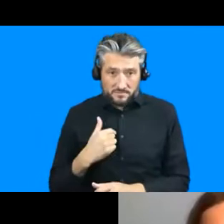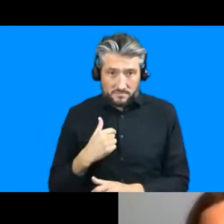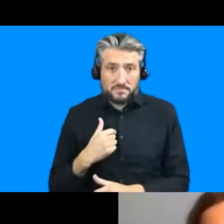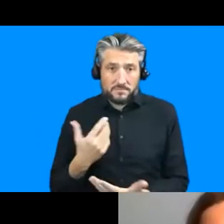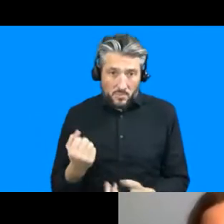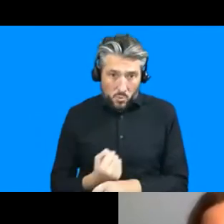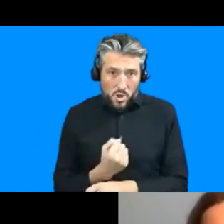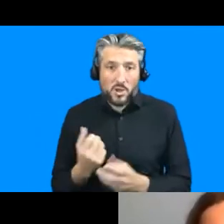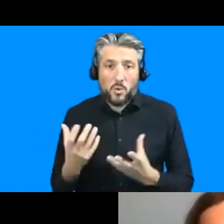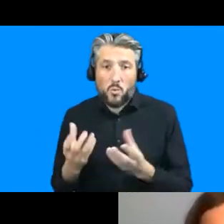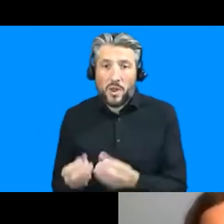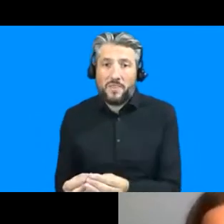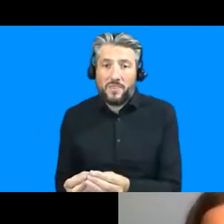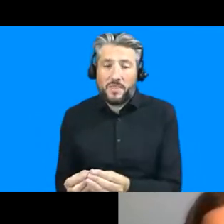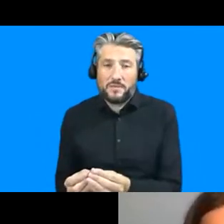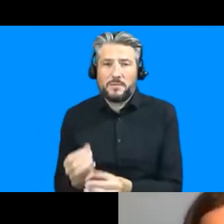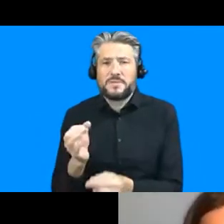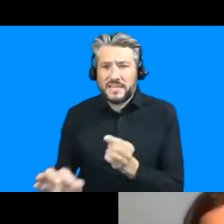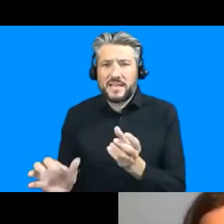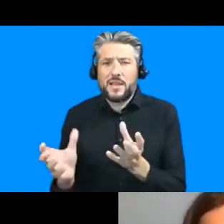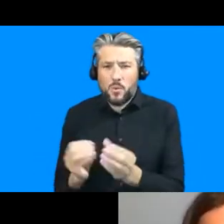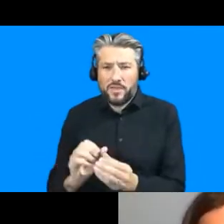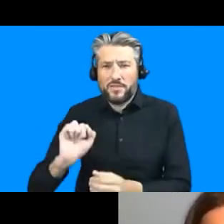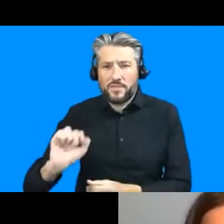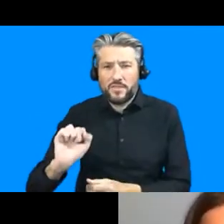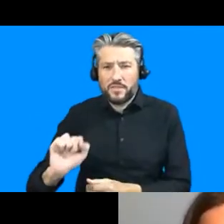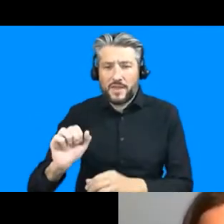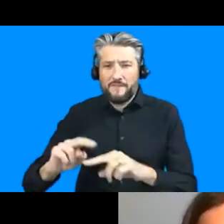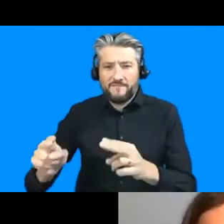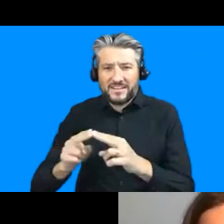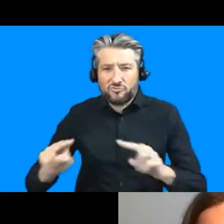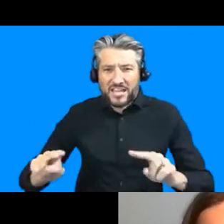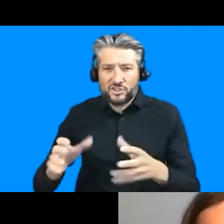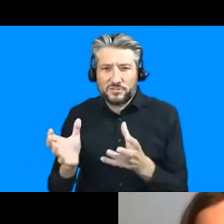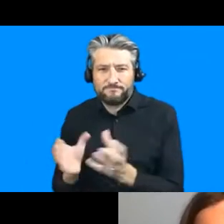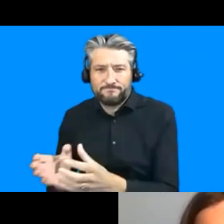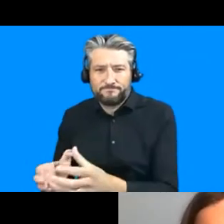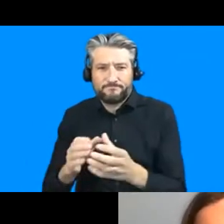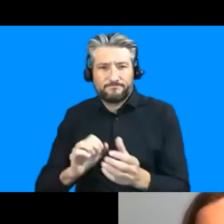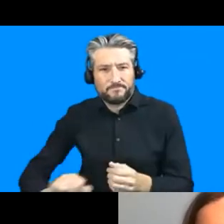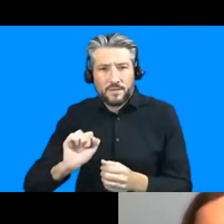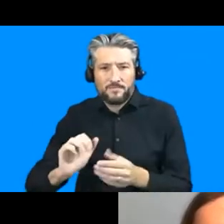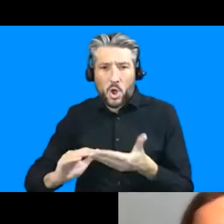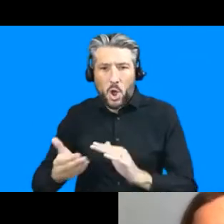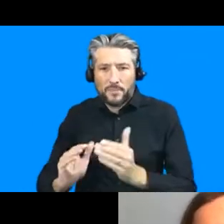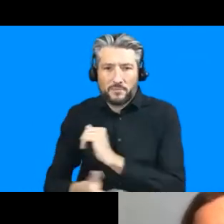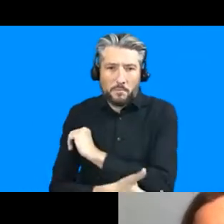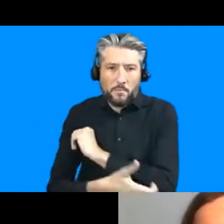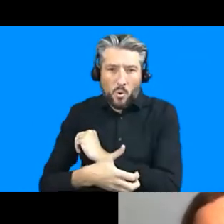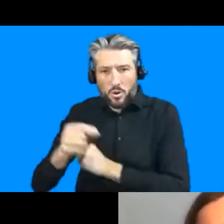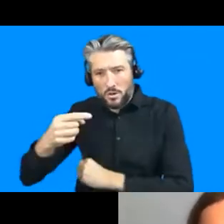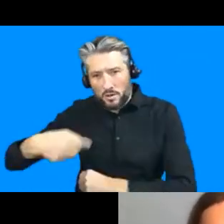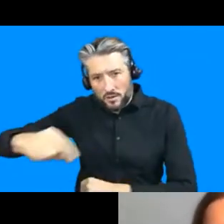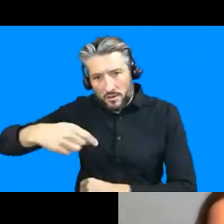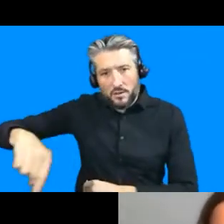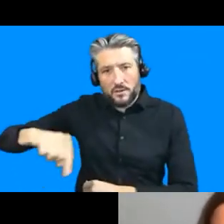particularly with um often with the federate these kind of federations of urban urban poor but specifically with um getting